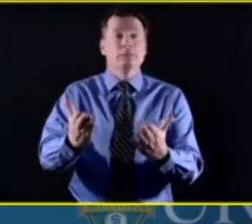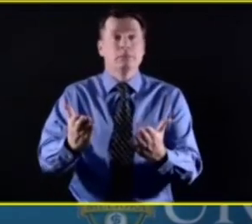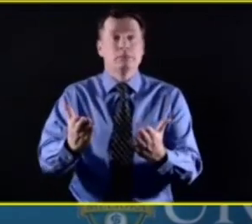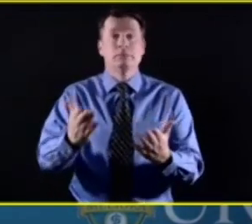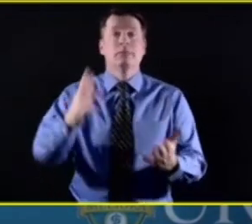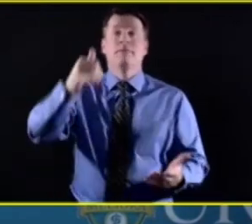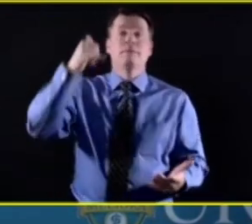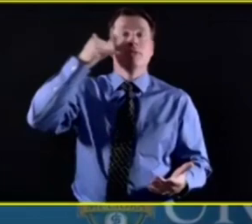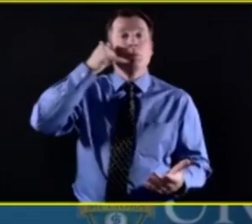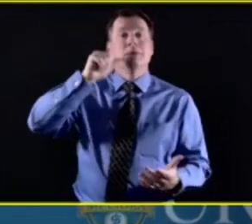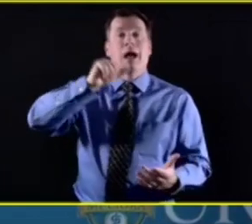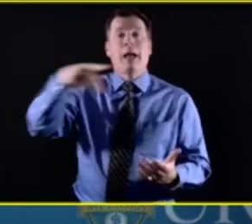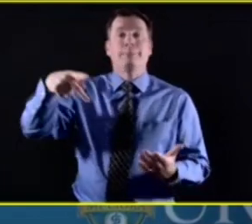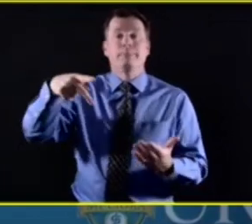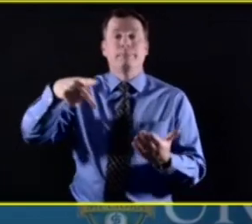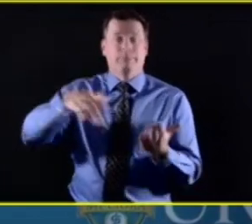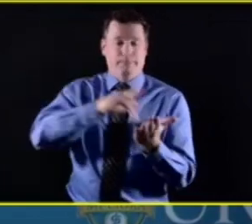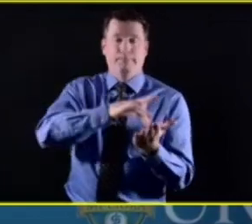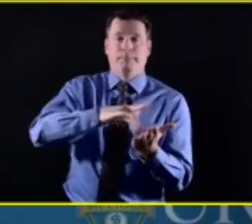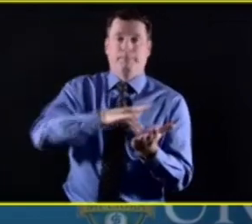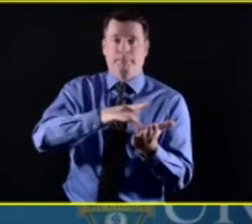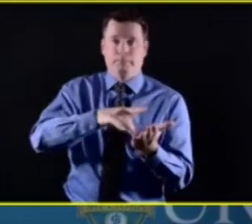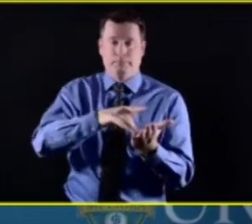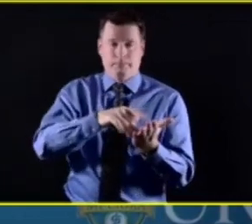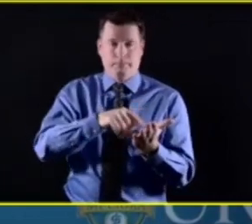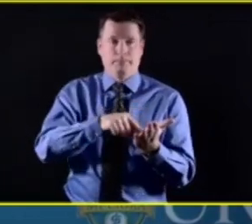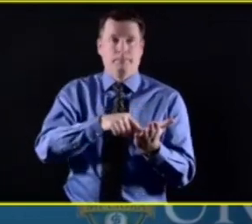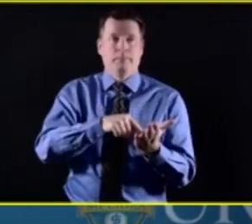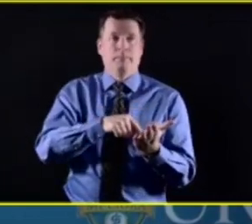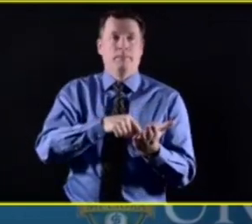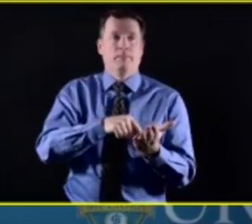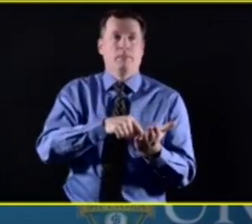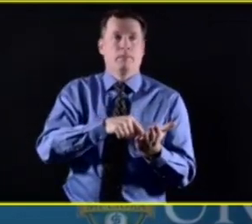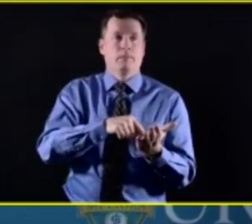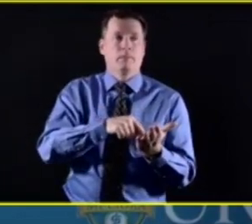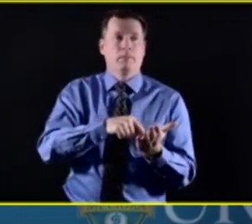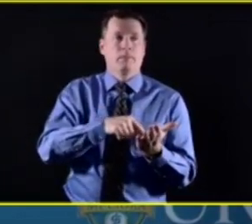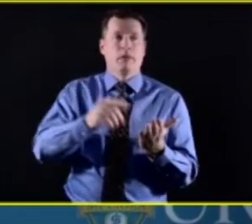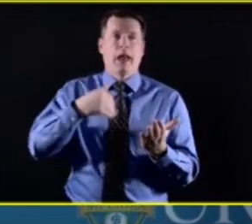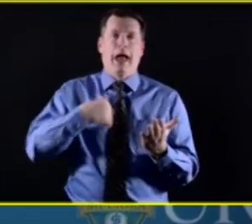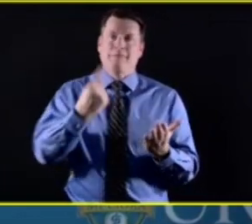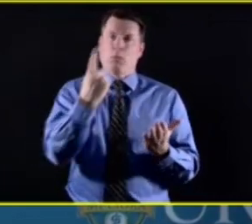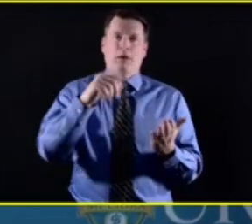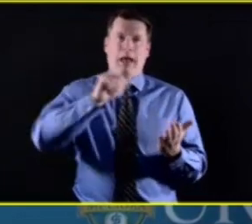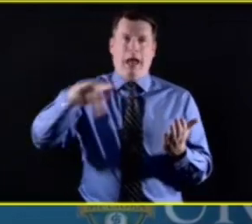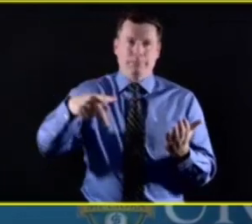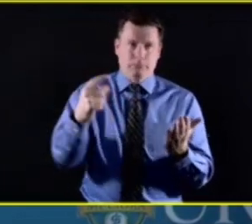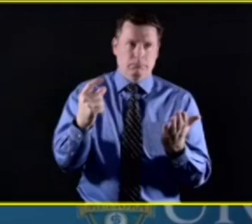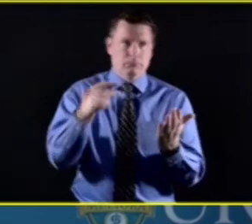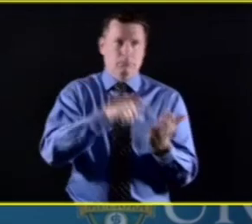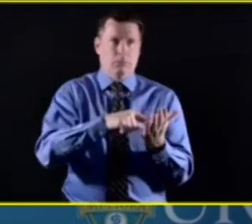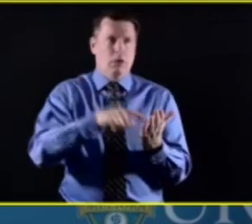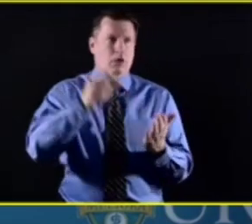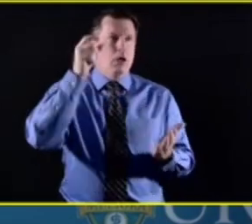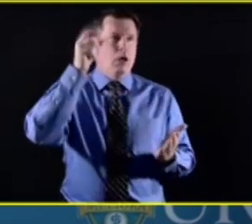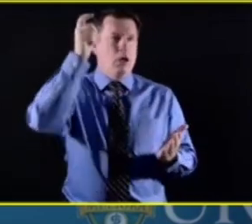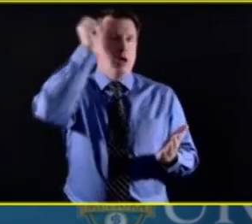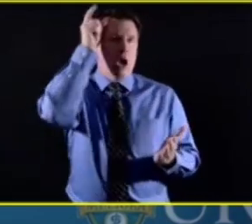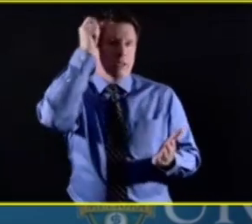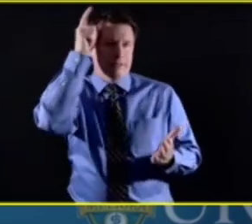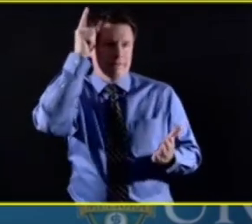virtual reality, uh, cognitive behavior therapy app that folks around here are working on that then could be